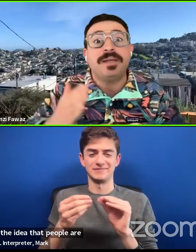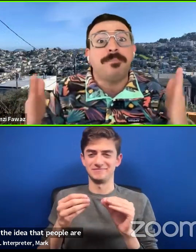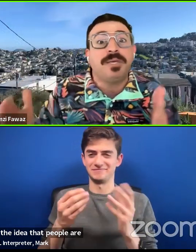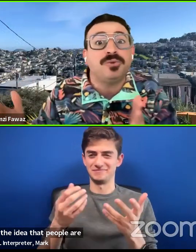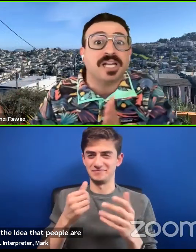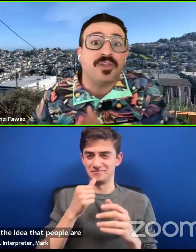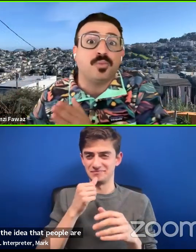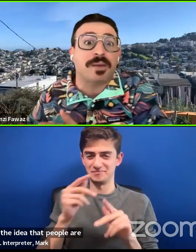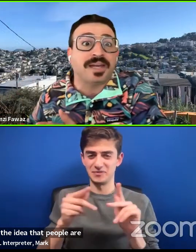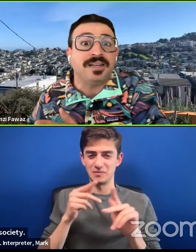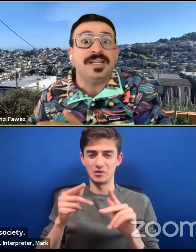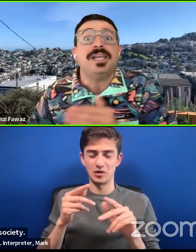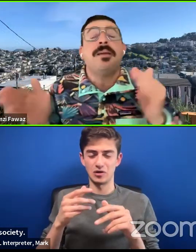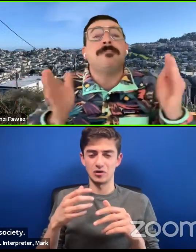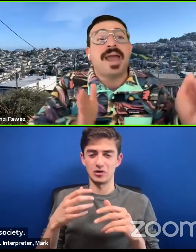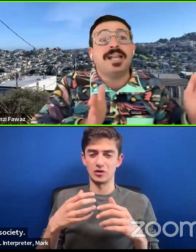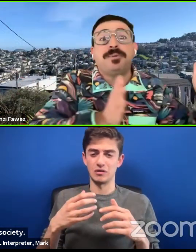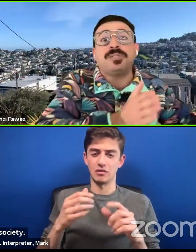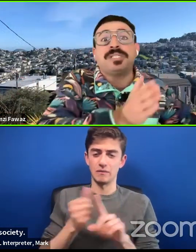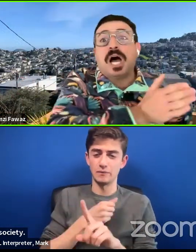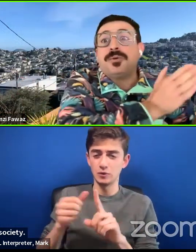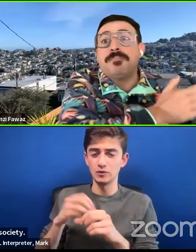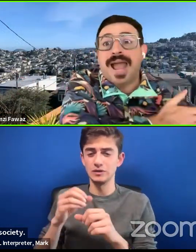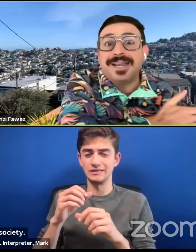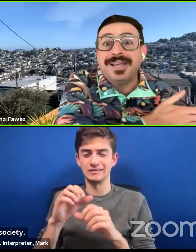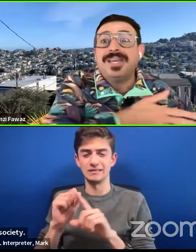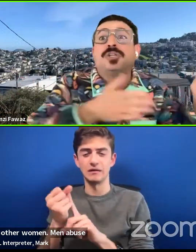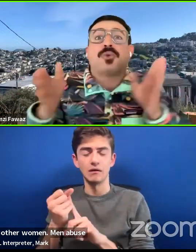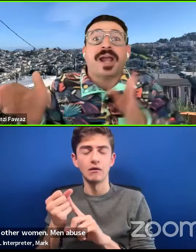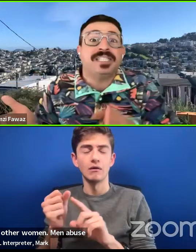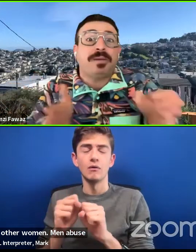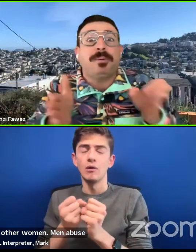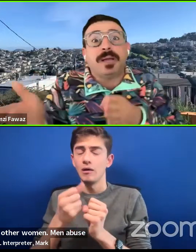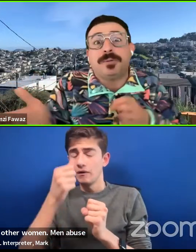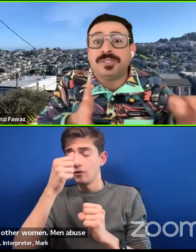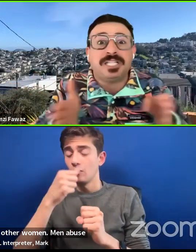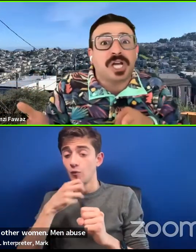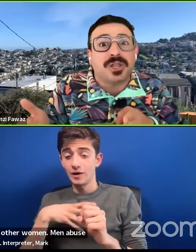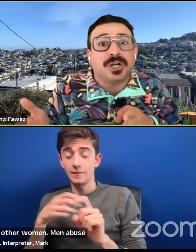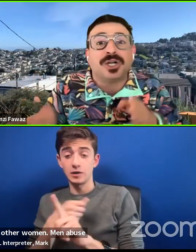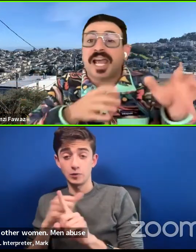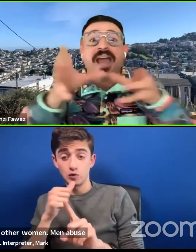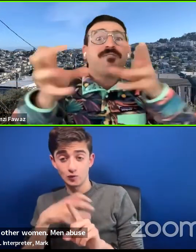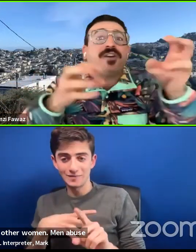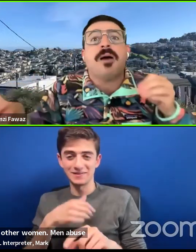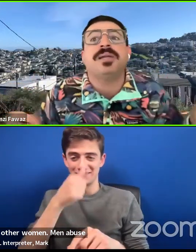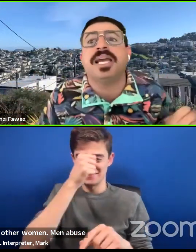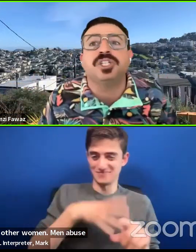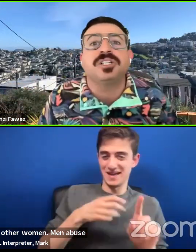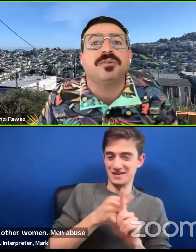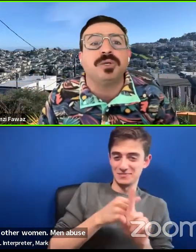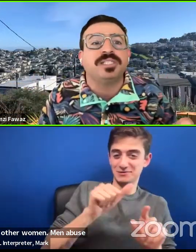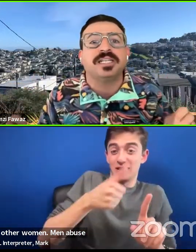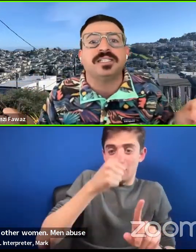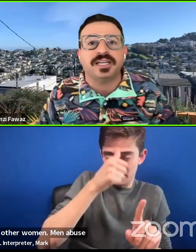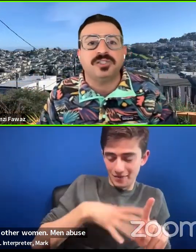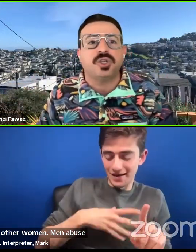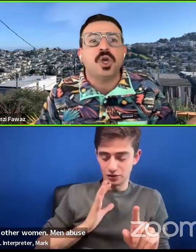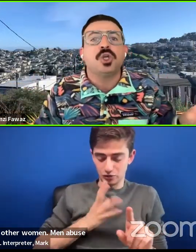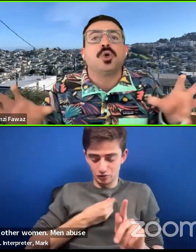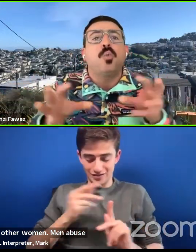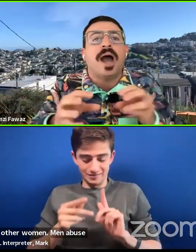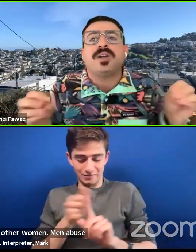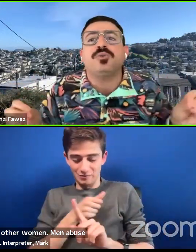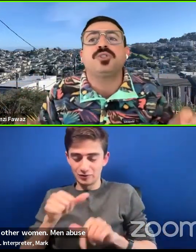guess what? Women abuse other women. Men abuse other men. Trans people abuse each other. Like, every combination of abuse